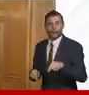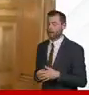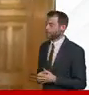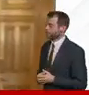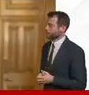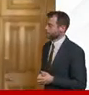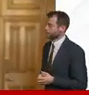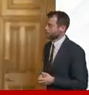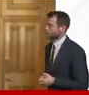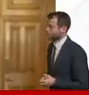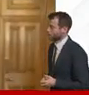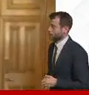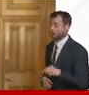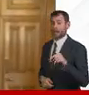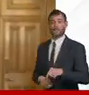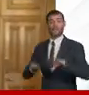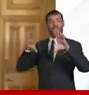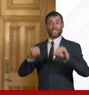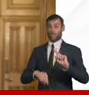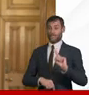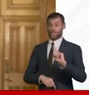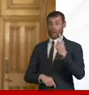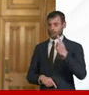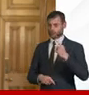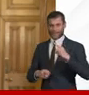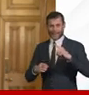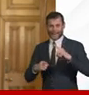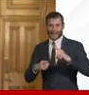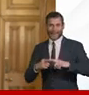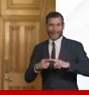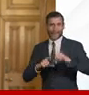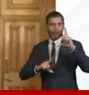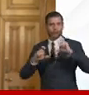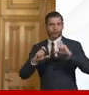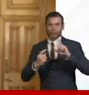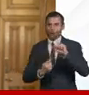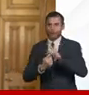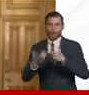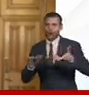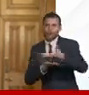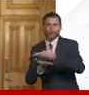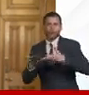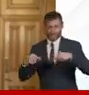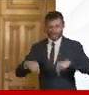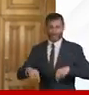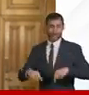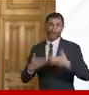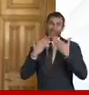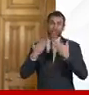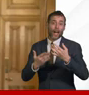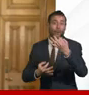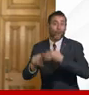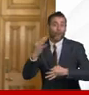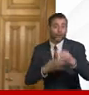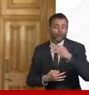first e press conference that we know of from uh downing street thank you for the questions thank you to all the uh